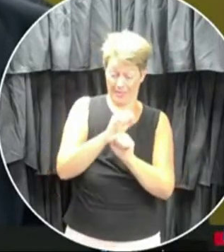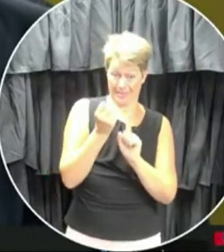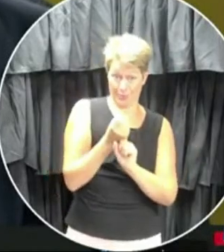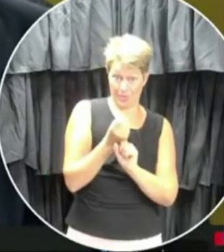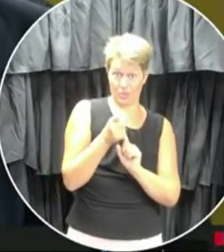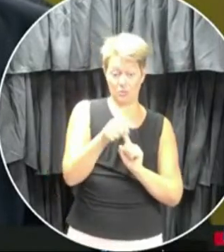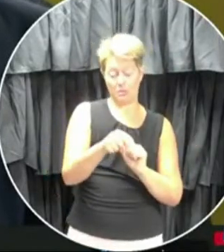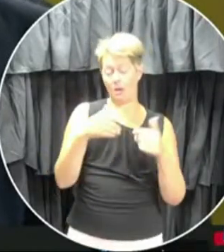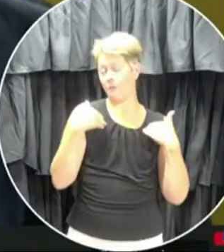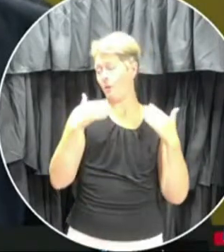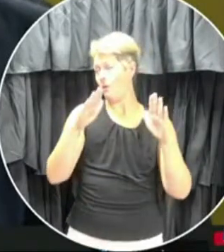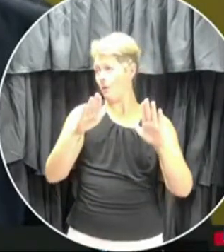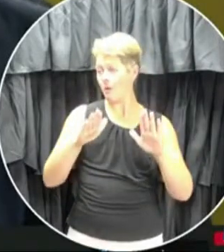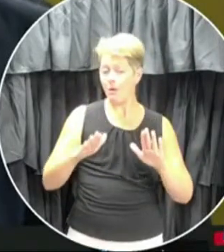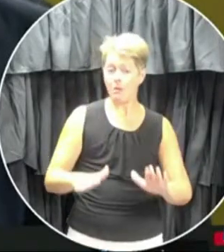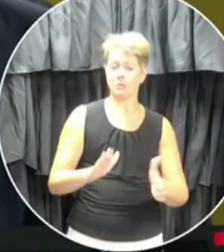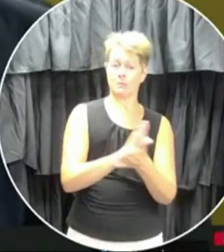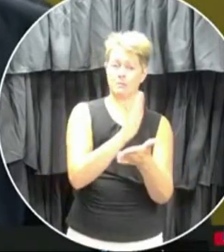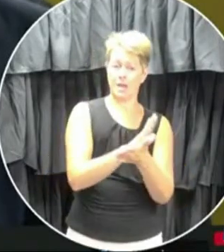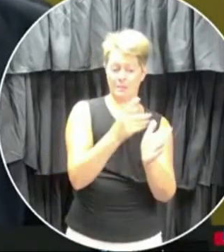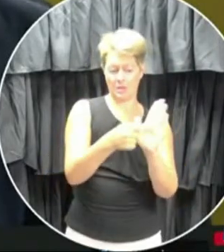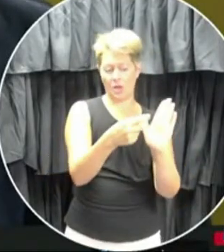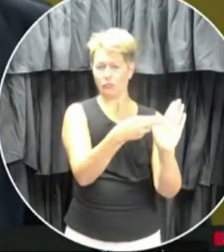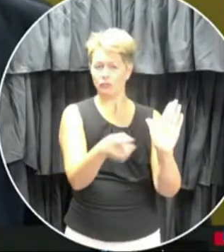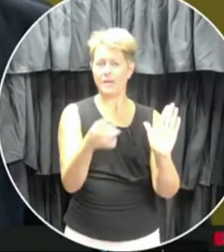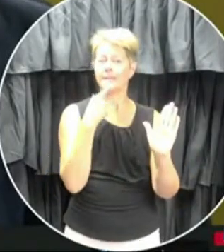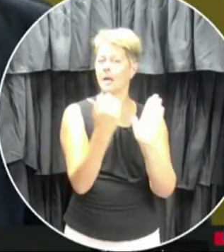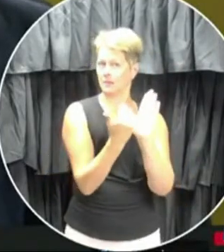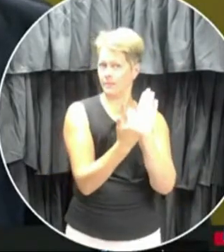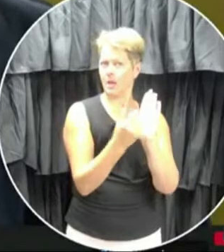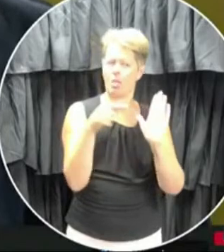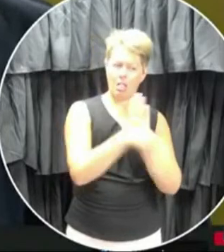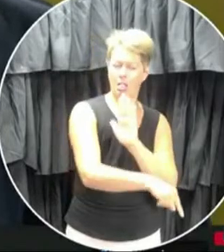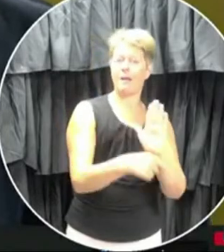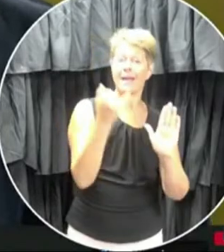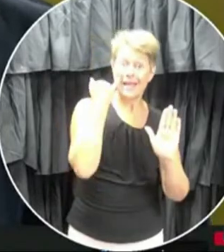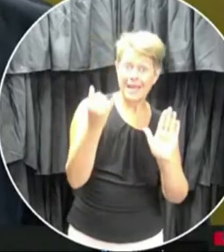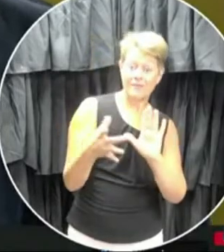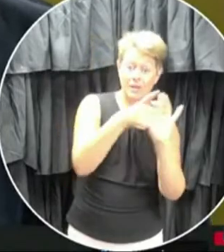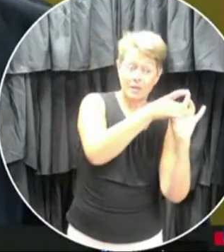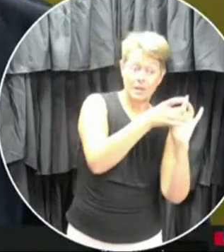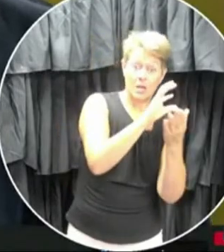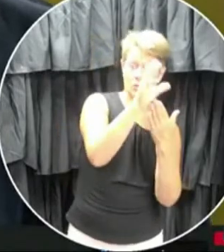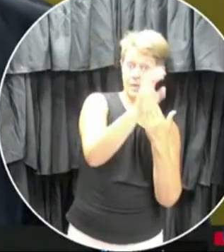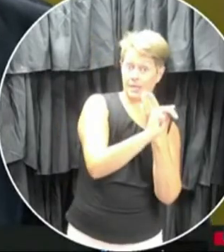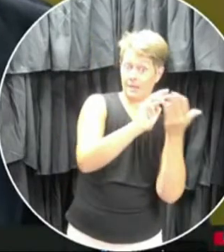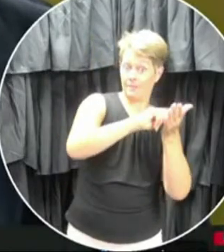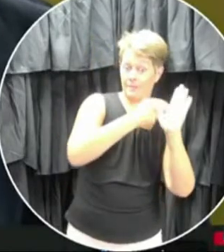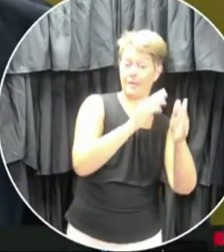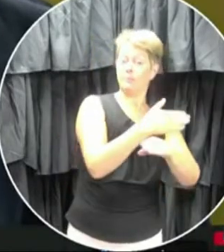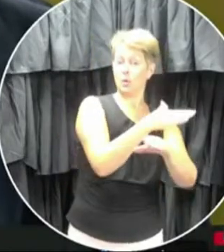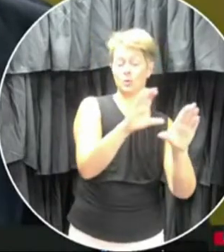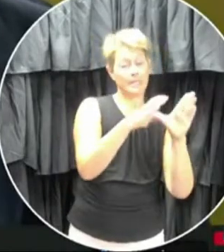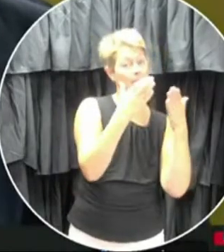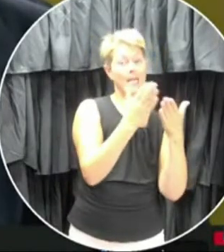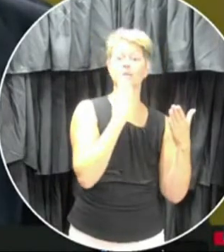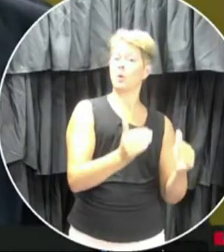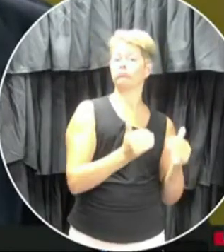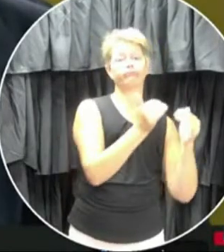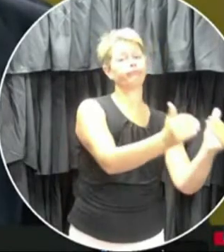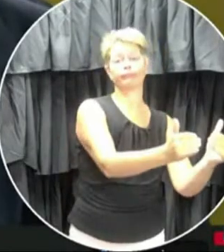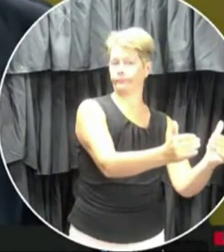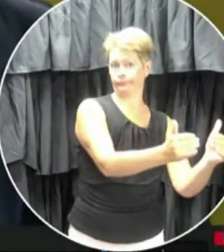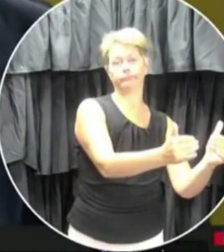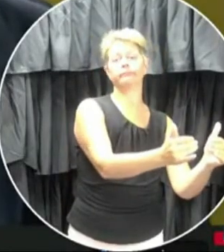an excellent, uh, document there that speaks to that. Uh, if it's part of the curriculum, then of course, music classes will go as they always did,